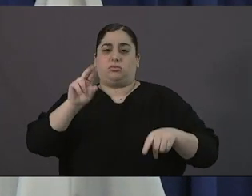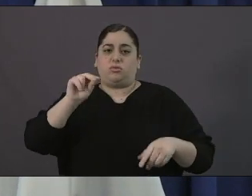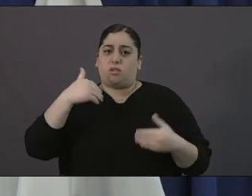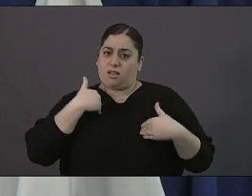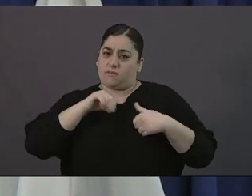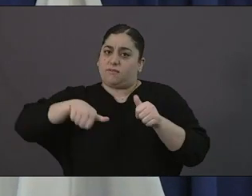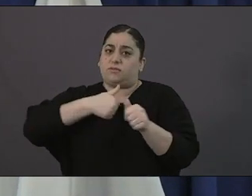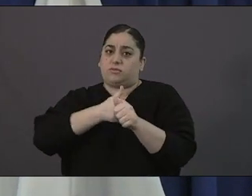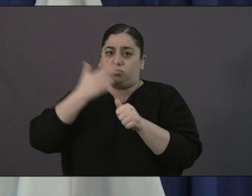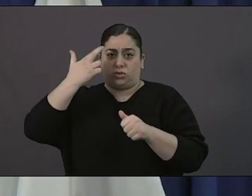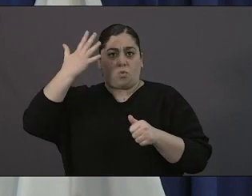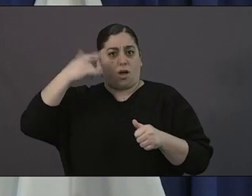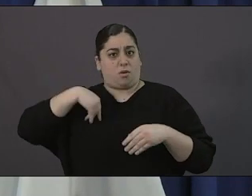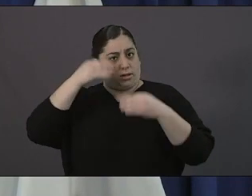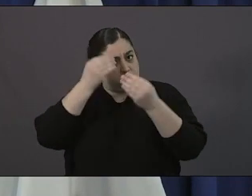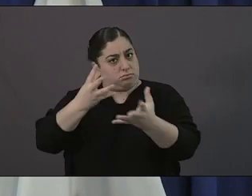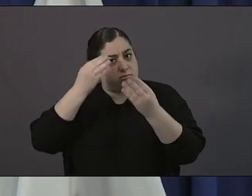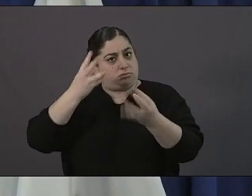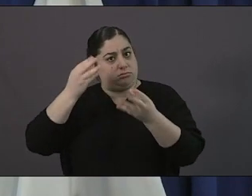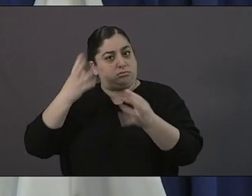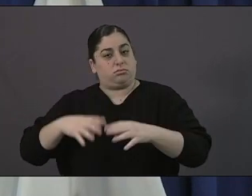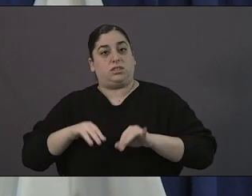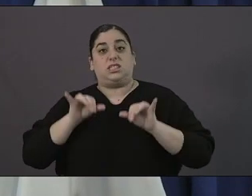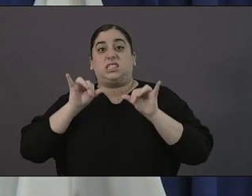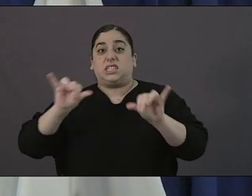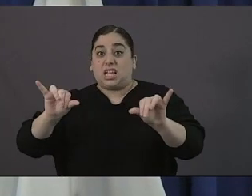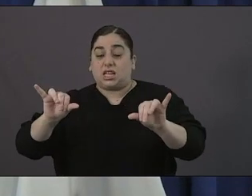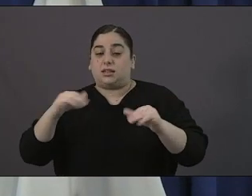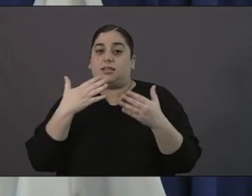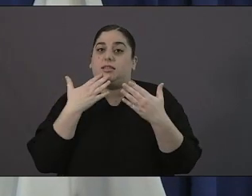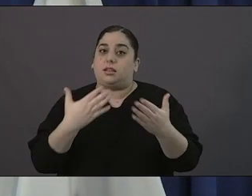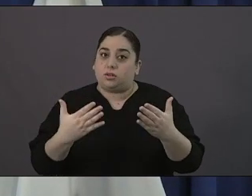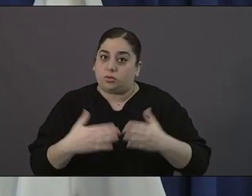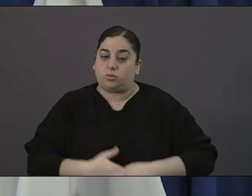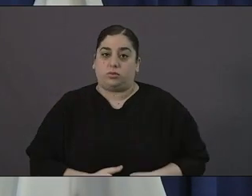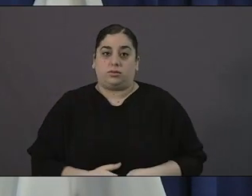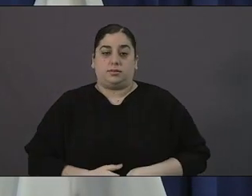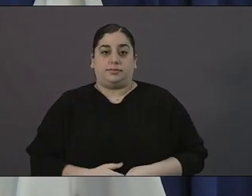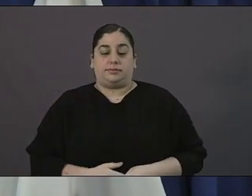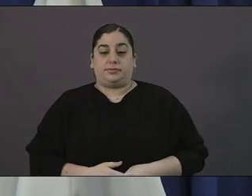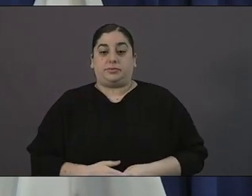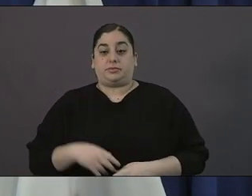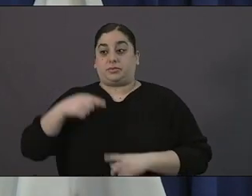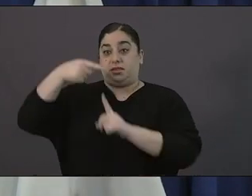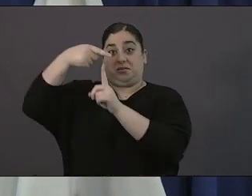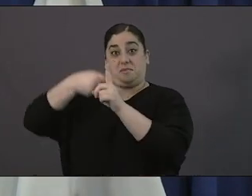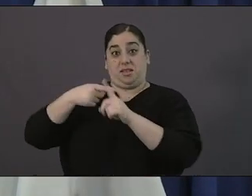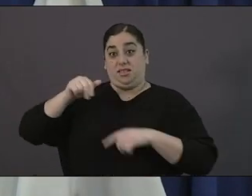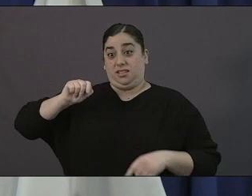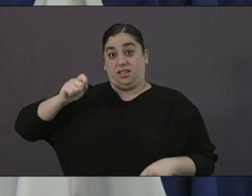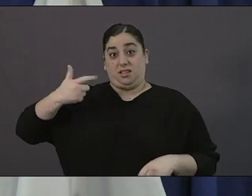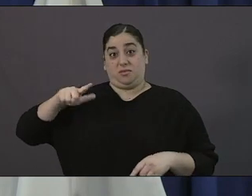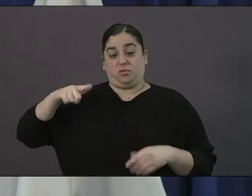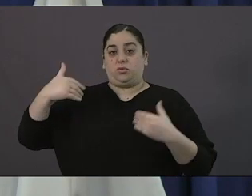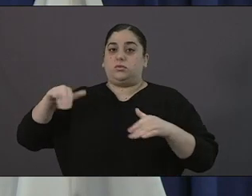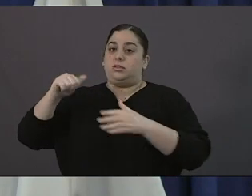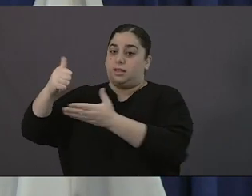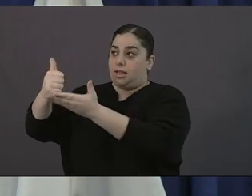keep it up as I said before April is that critical month to get us to where we we want to be